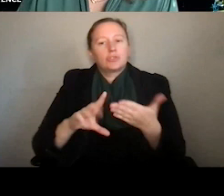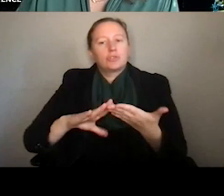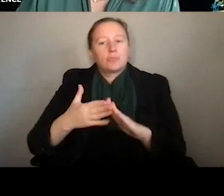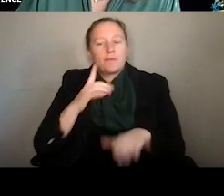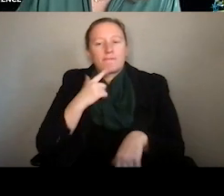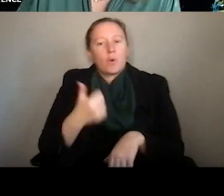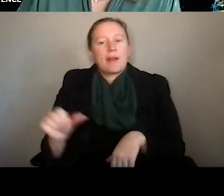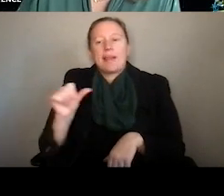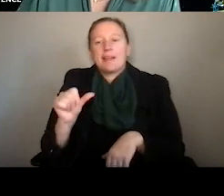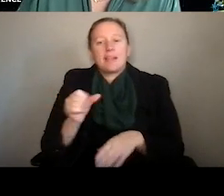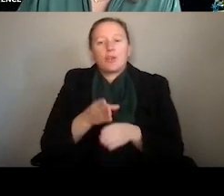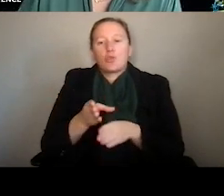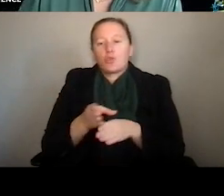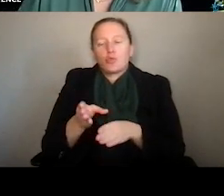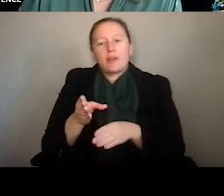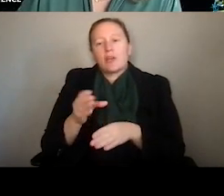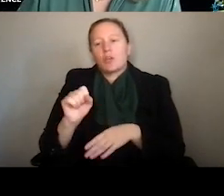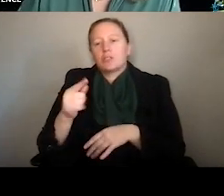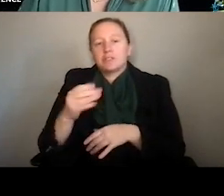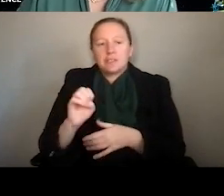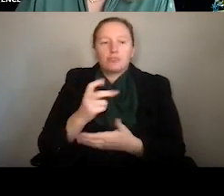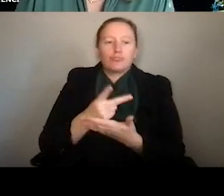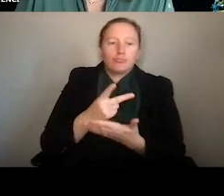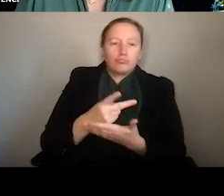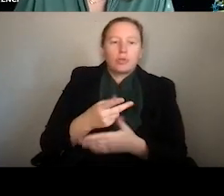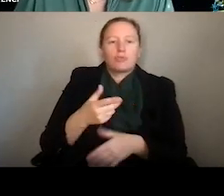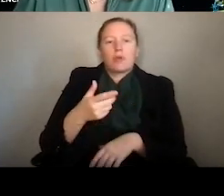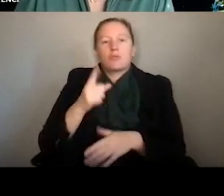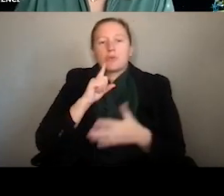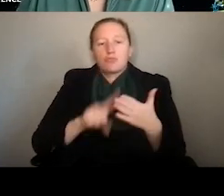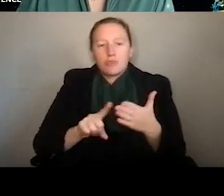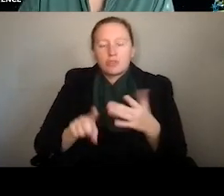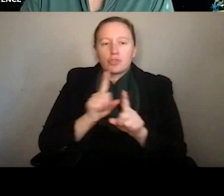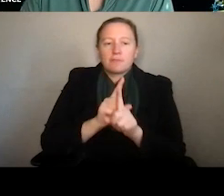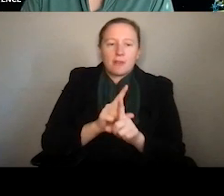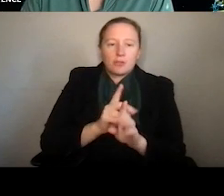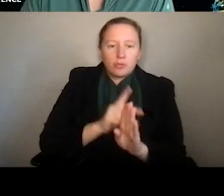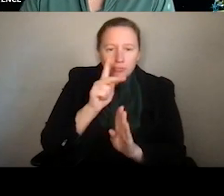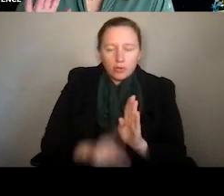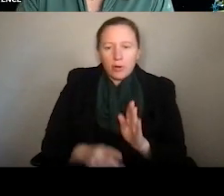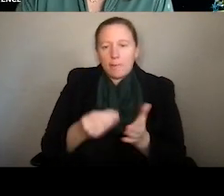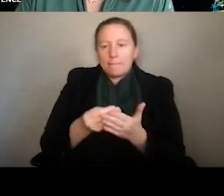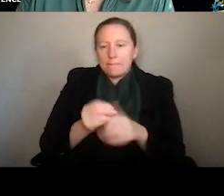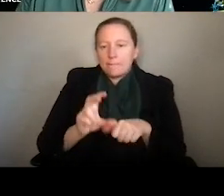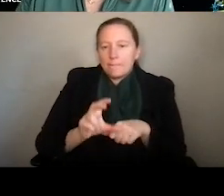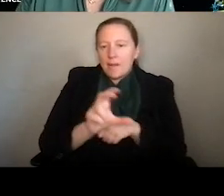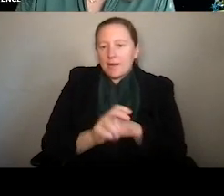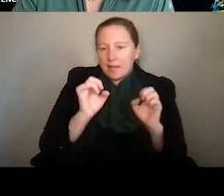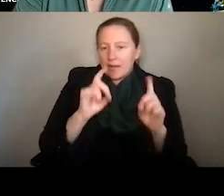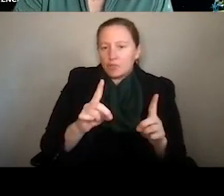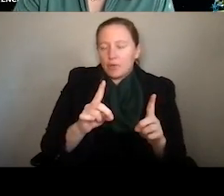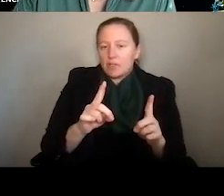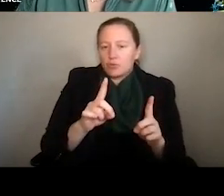stage. So the Graduate Research Fellowship Program provides a stipend and educational allowance directly to the student,